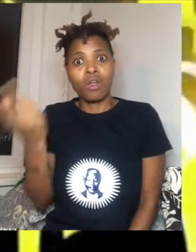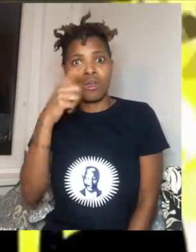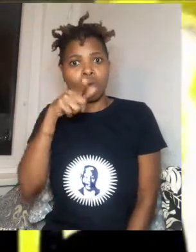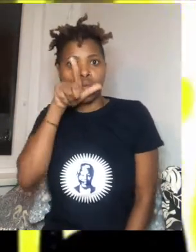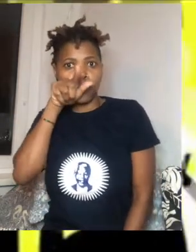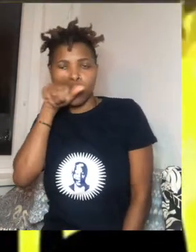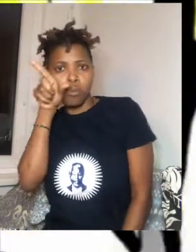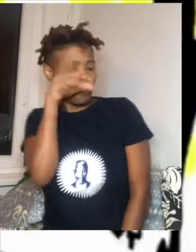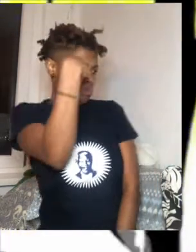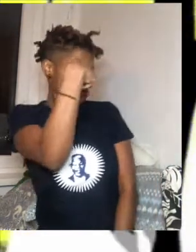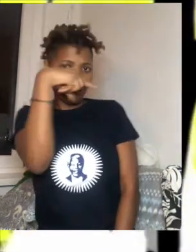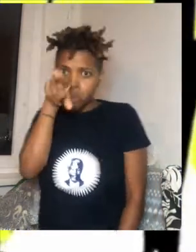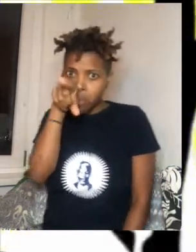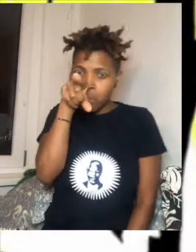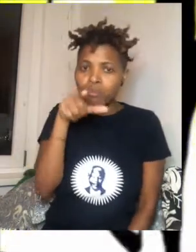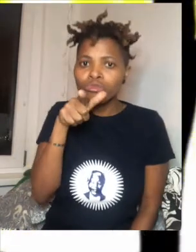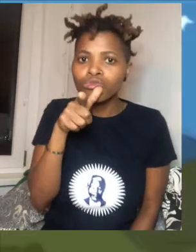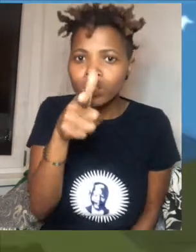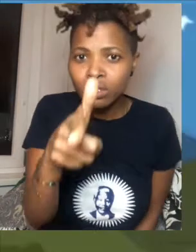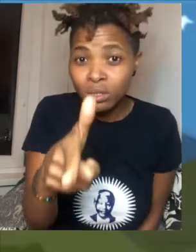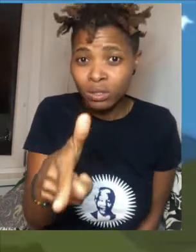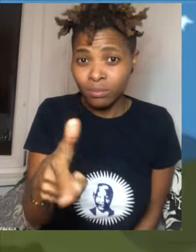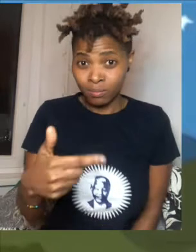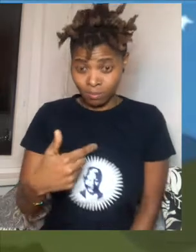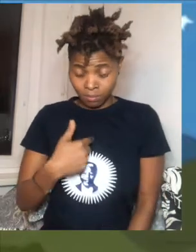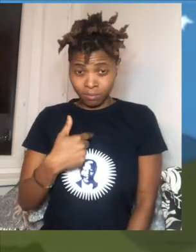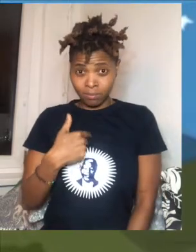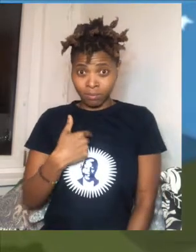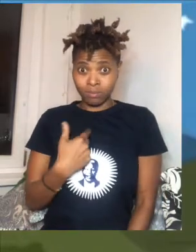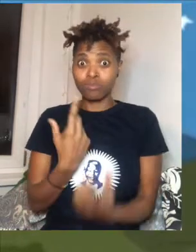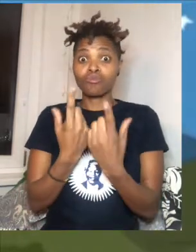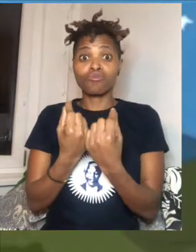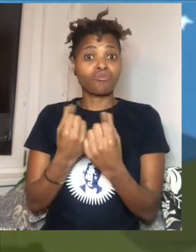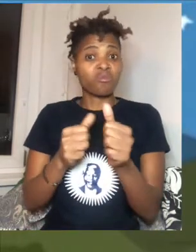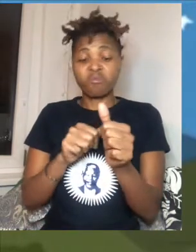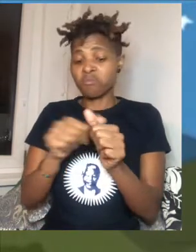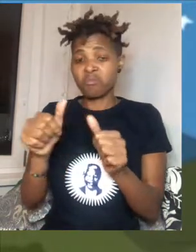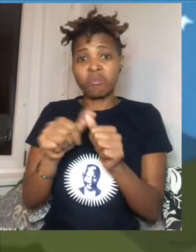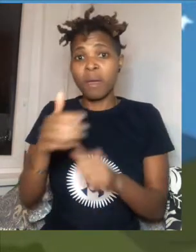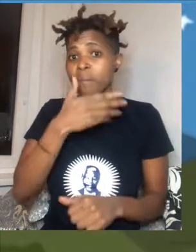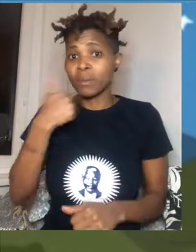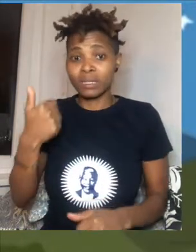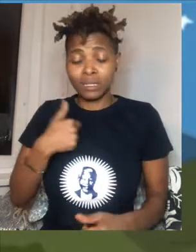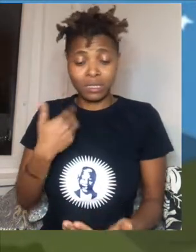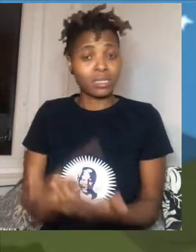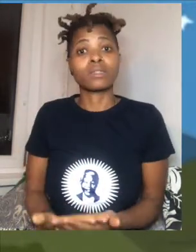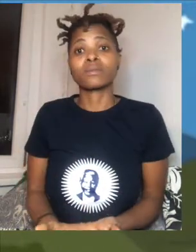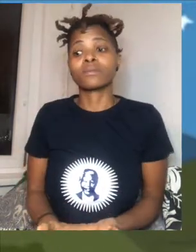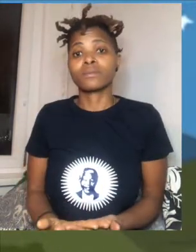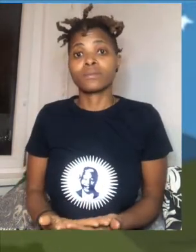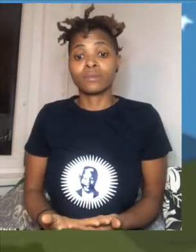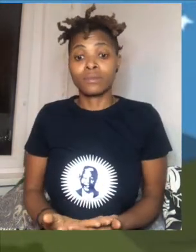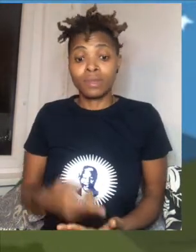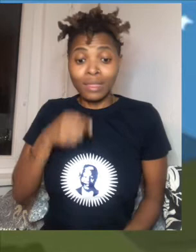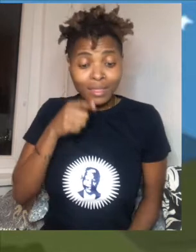any time and tells them, I am doing the best I can. And that